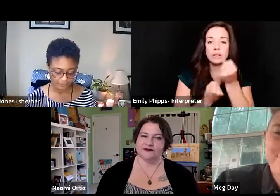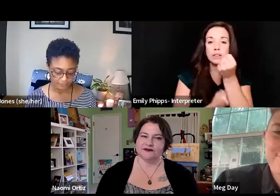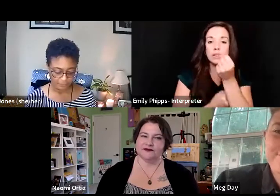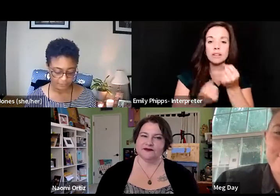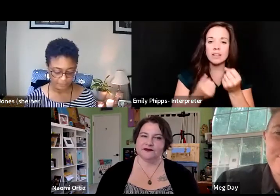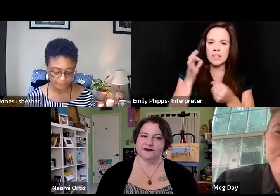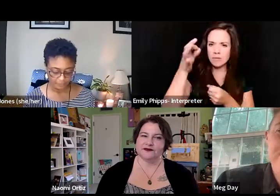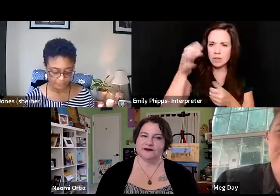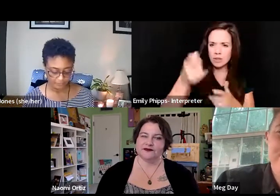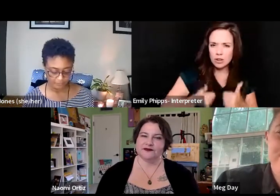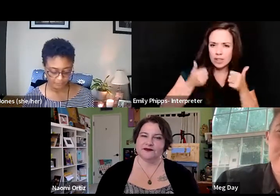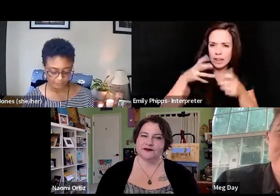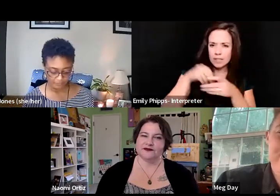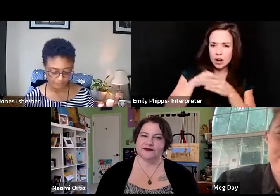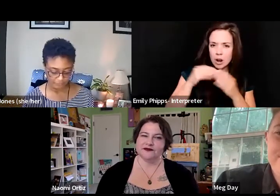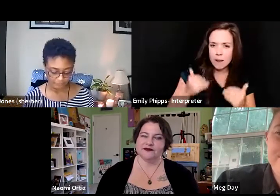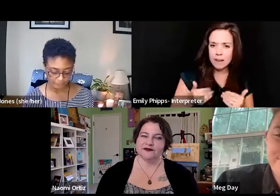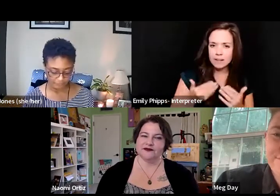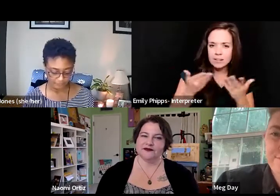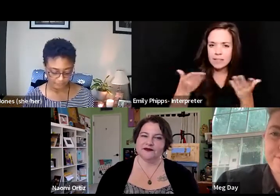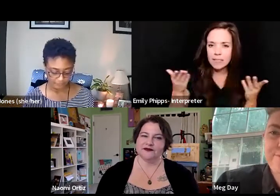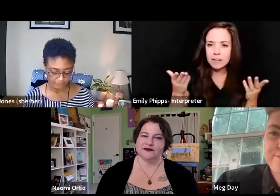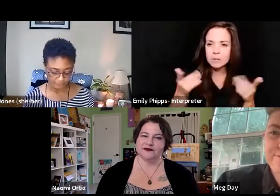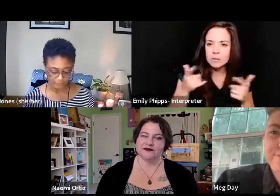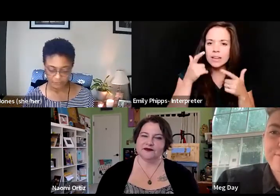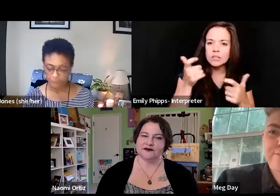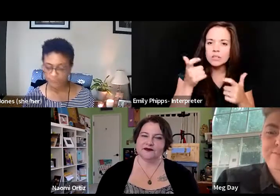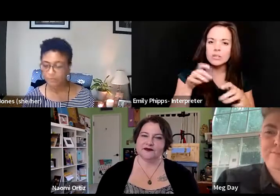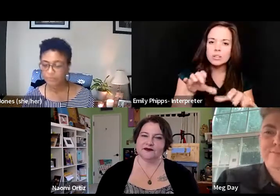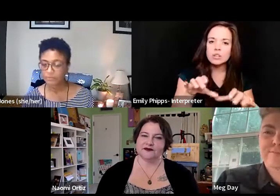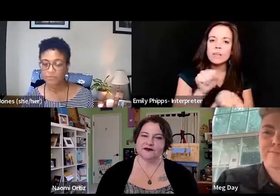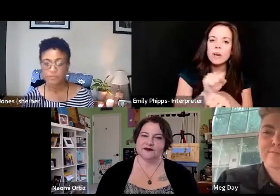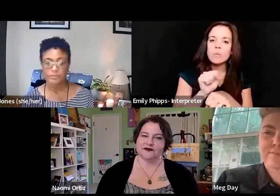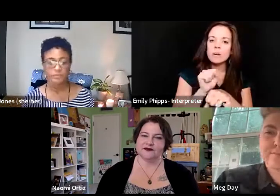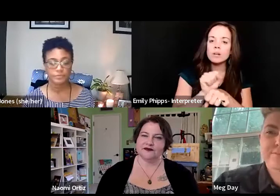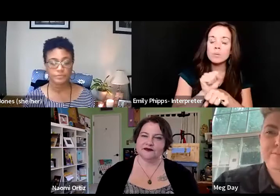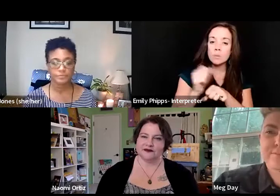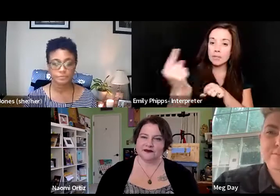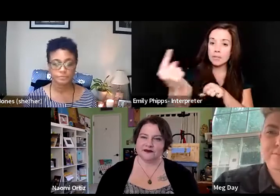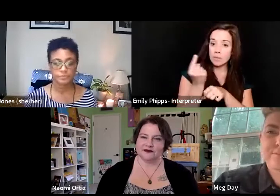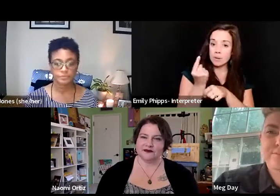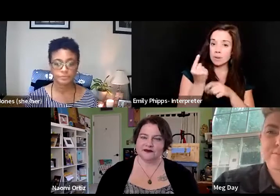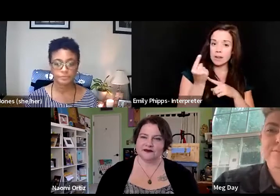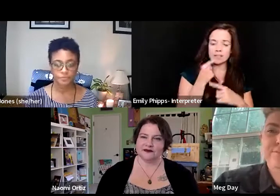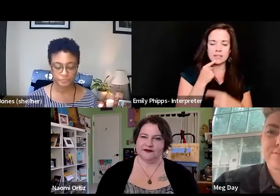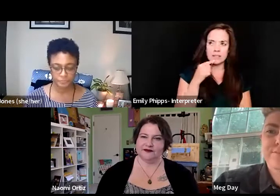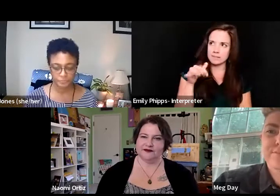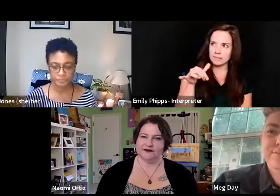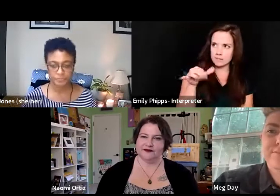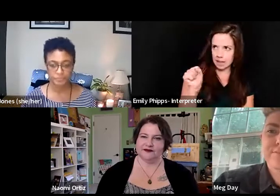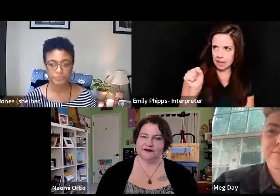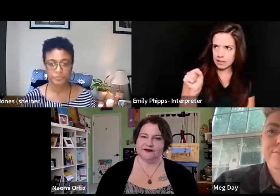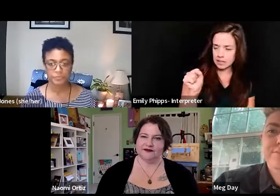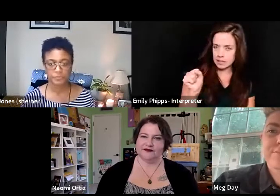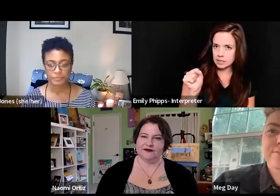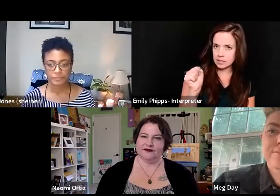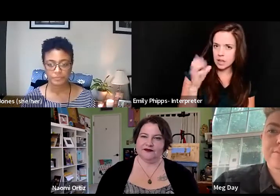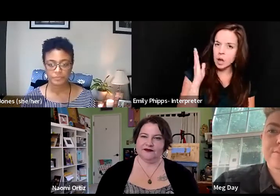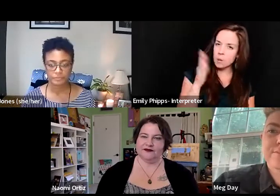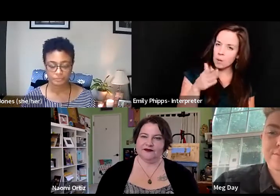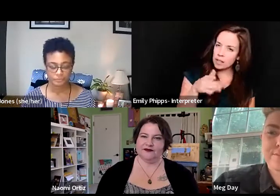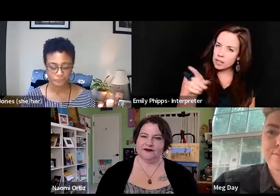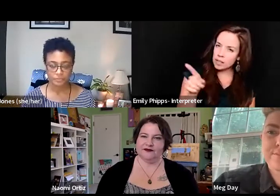thing. It was interesting doing that work because I was like, when they approached me, I was like, yes. And then I was like, will you